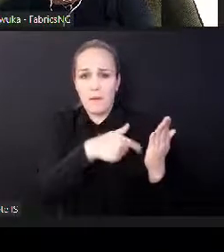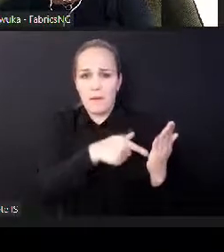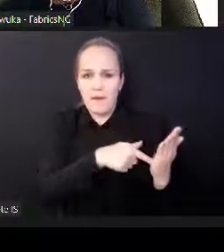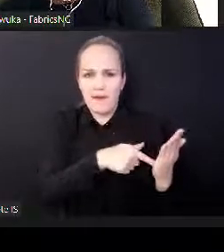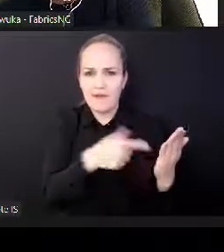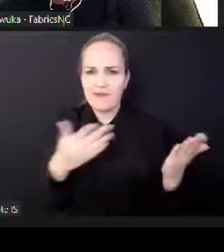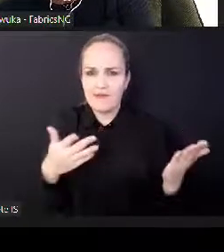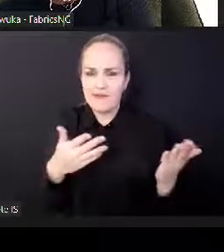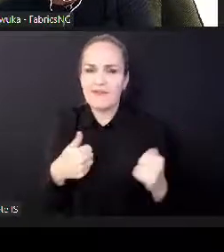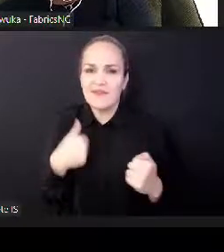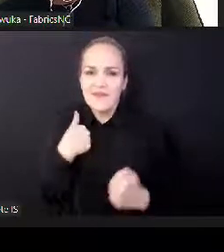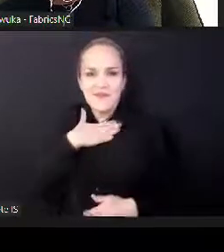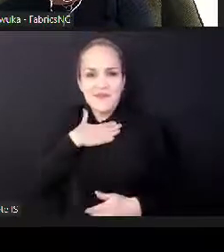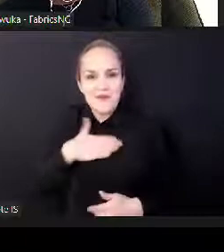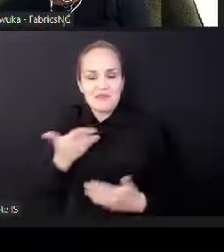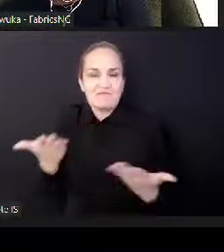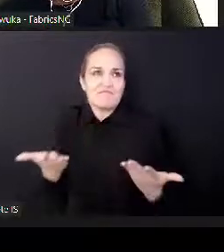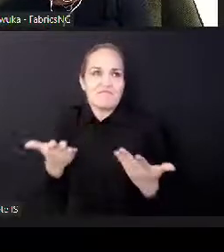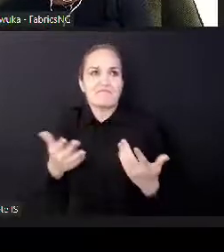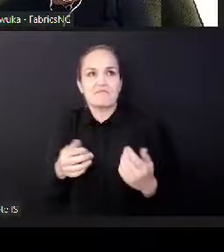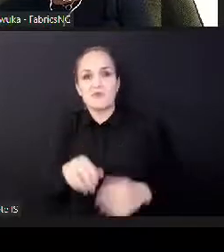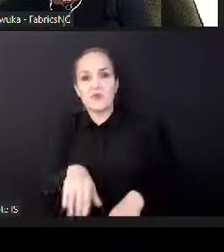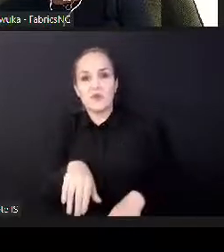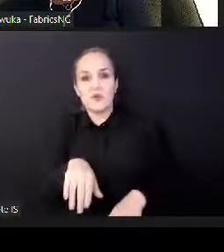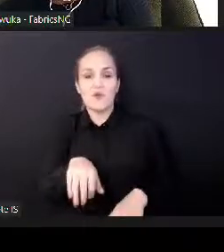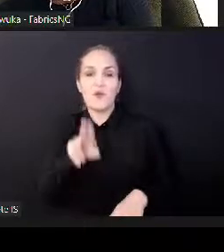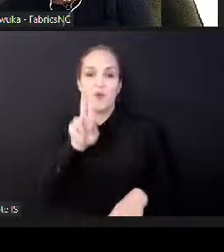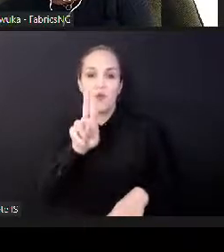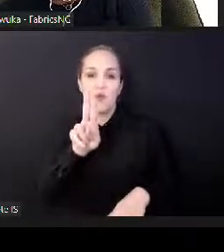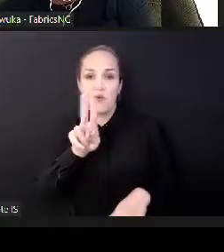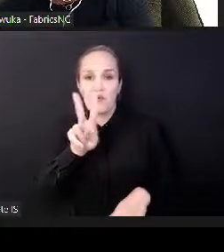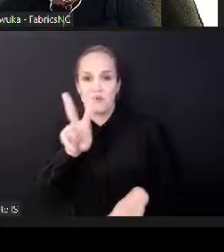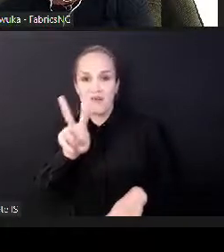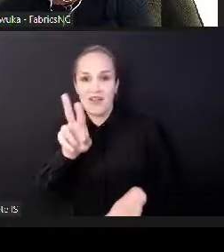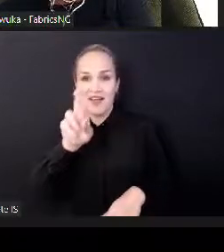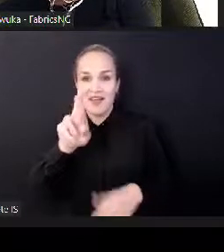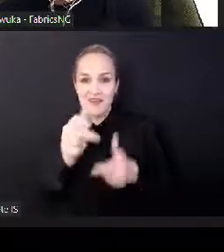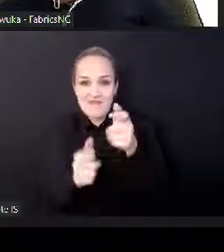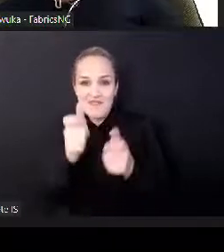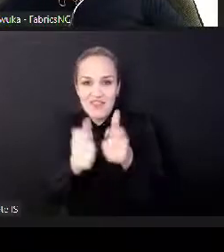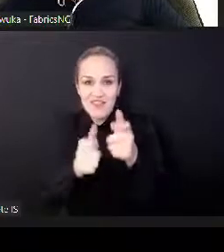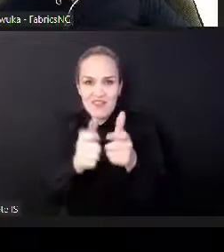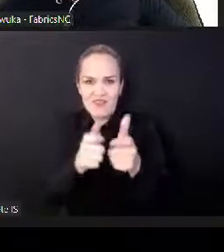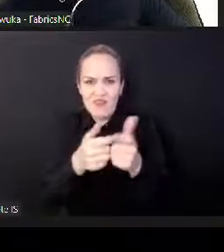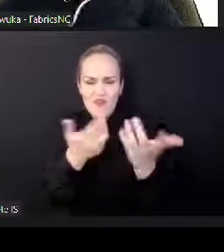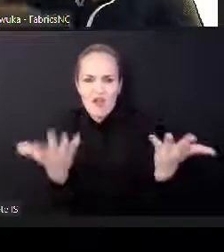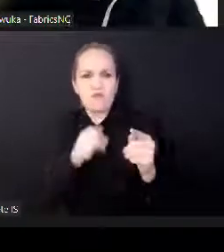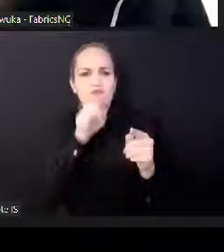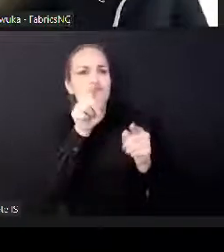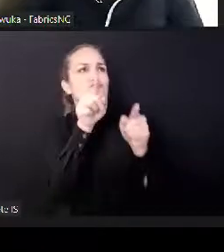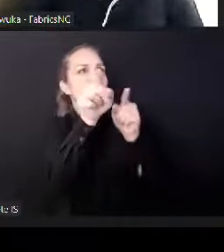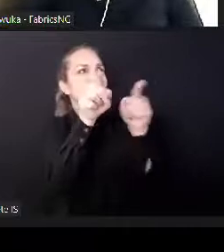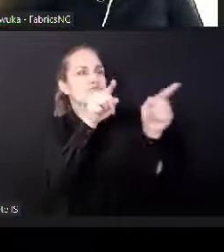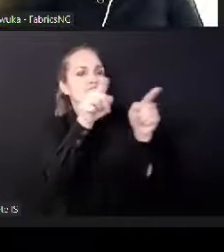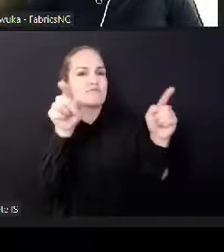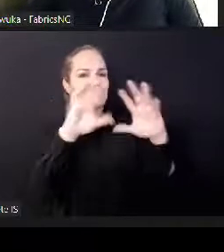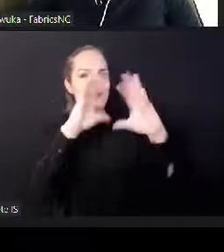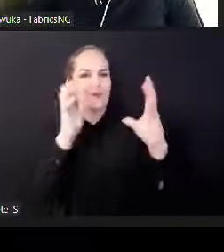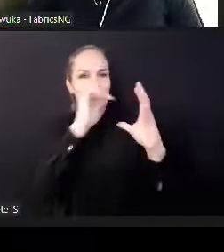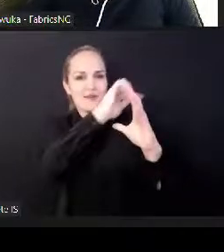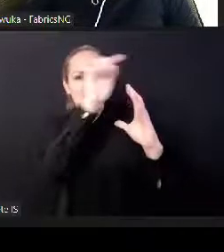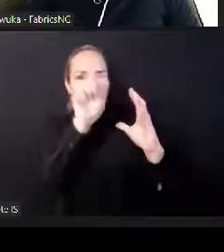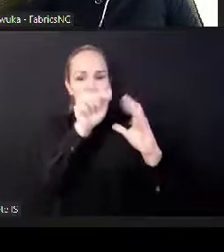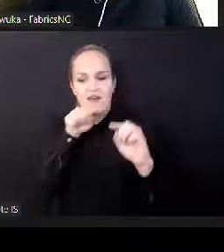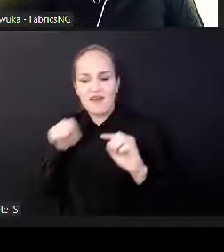development, micro content development, because that is the front-facing side of of technology